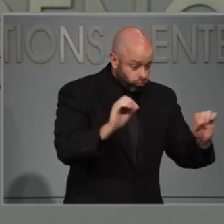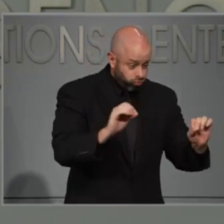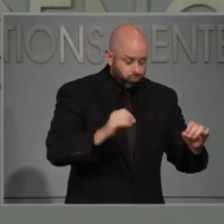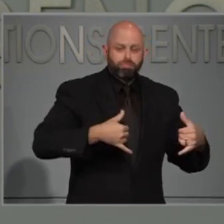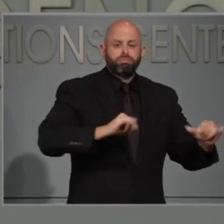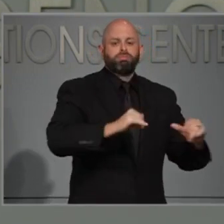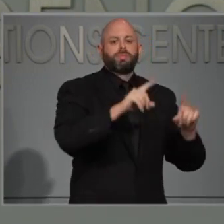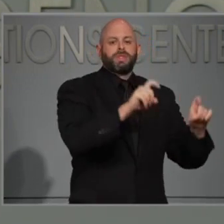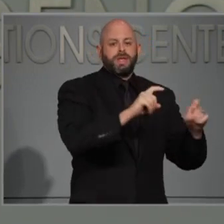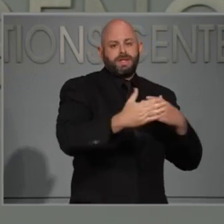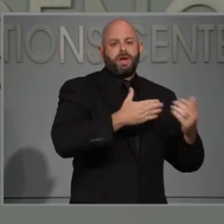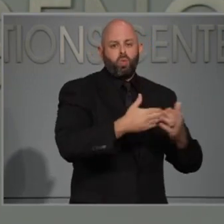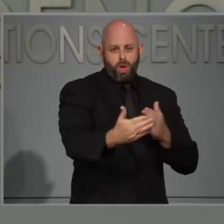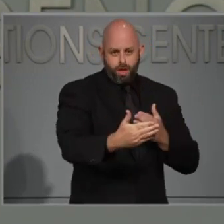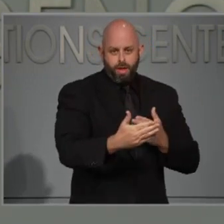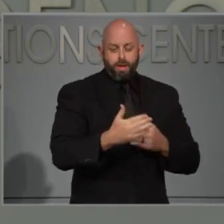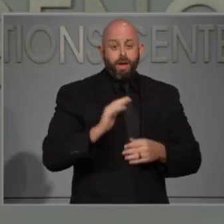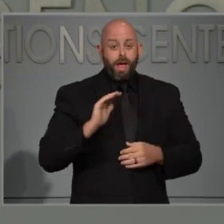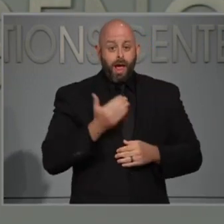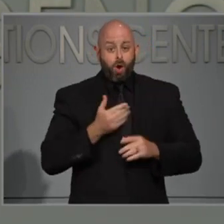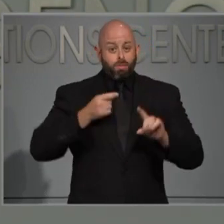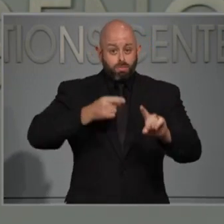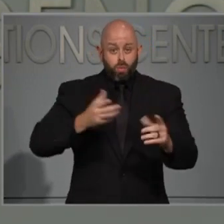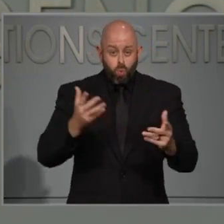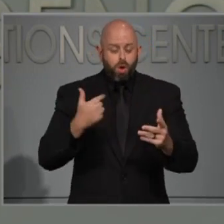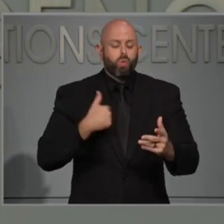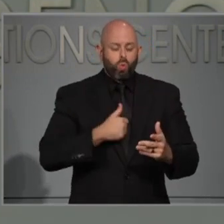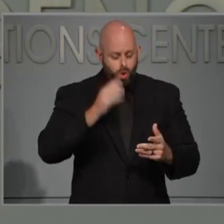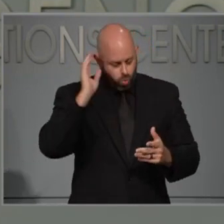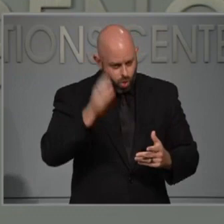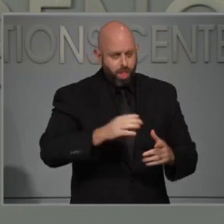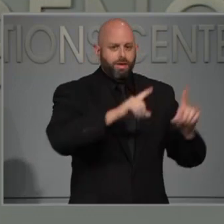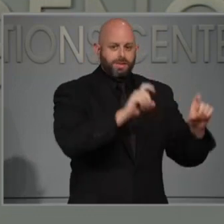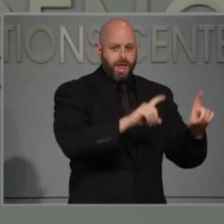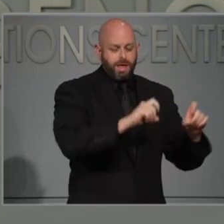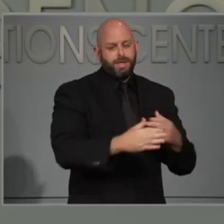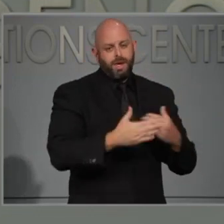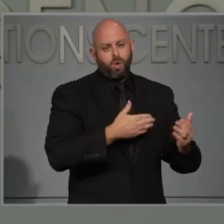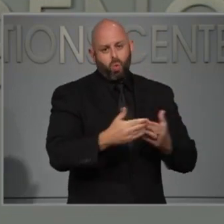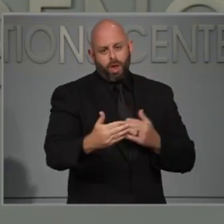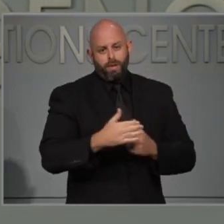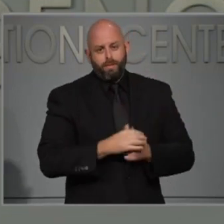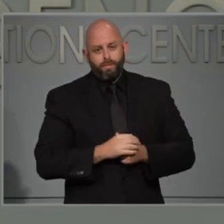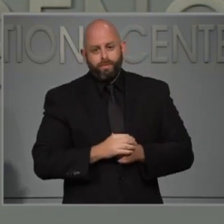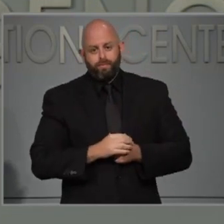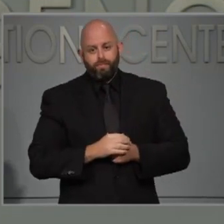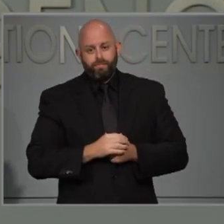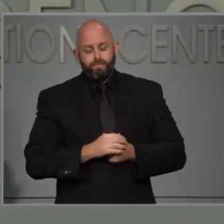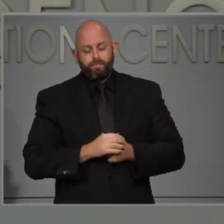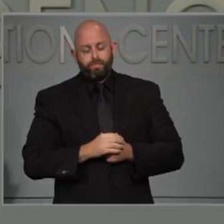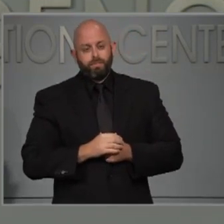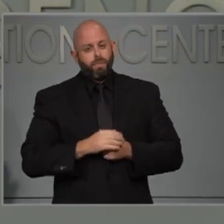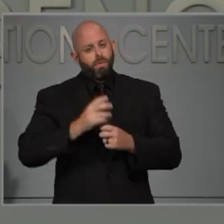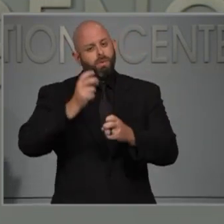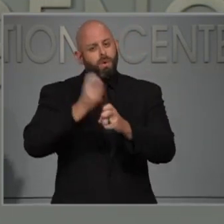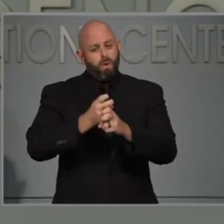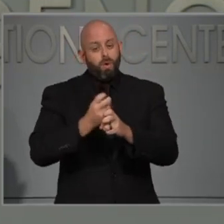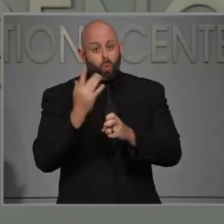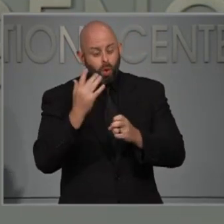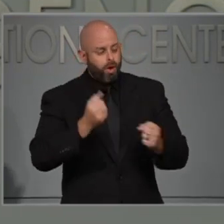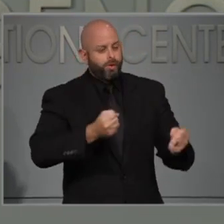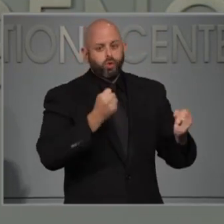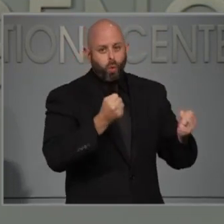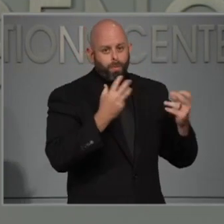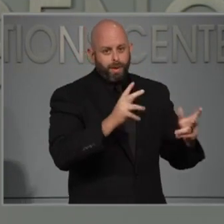to for nursing homes is to do that proactive testing. Now, that's hard. It is not an easy lift to do, so it's not going to get done